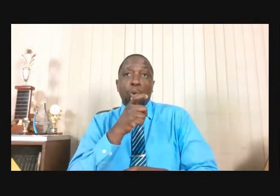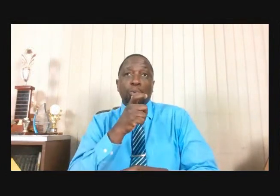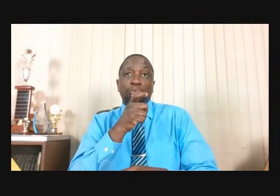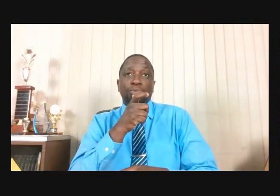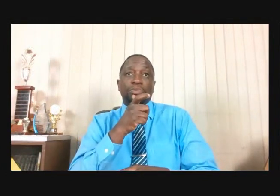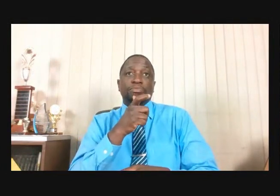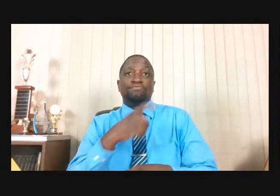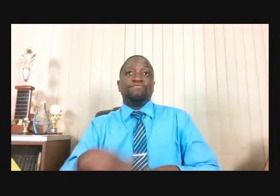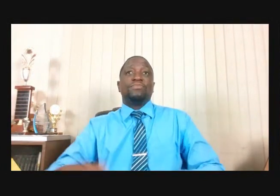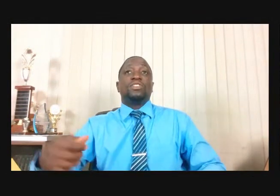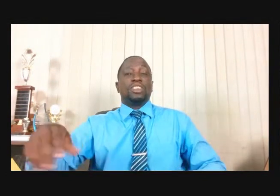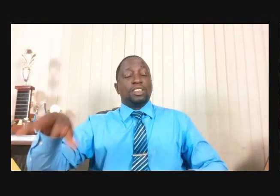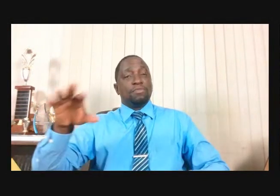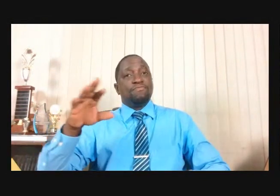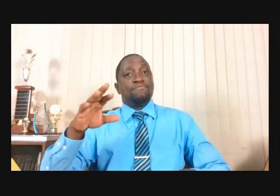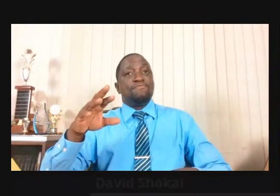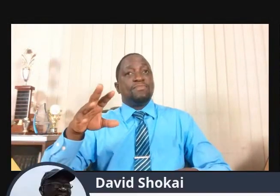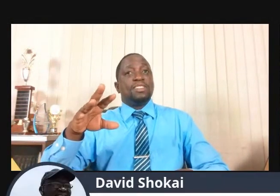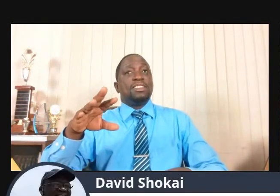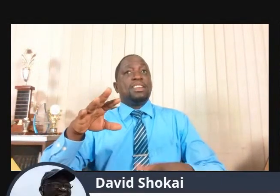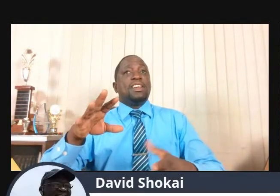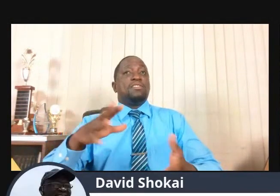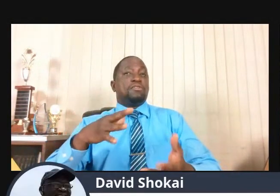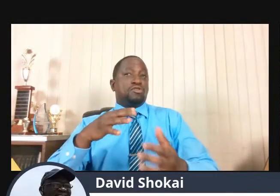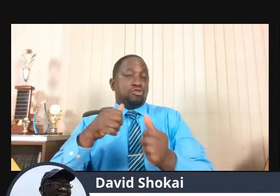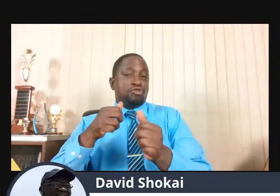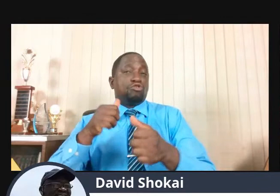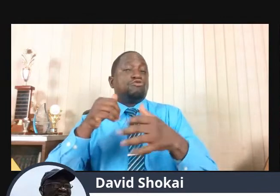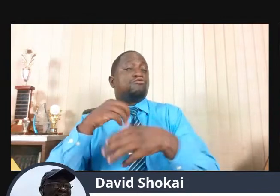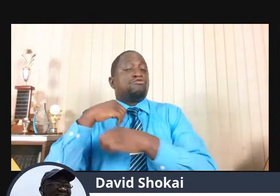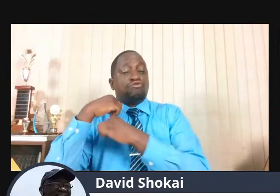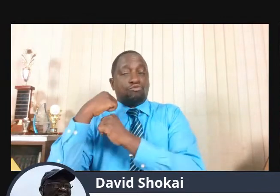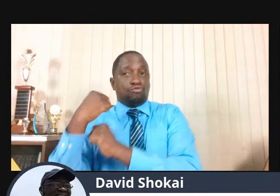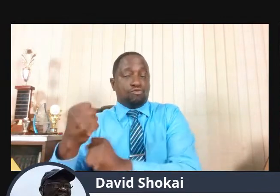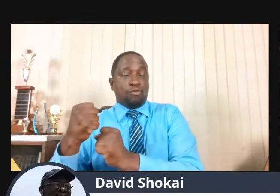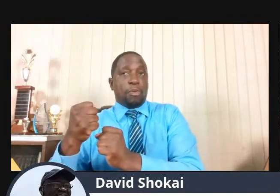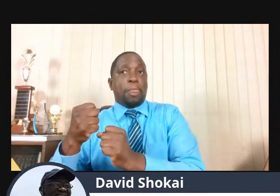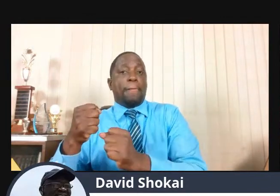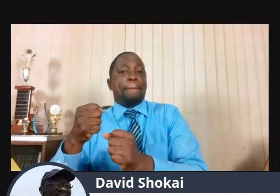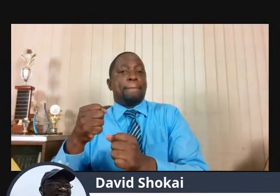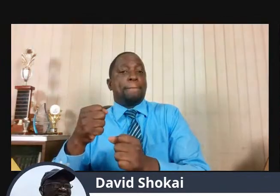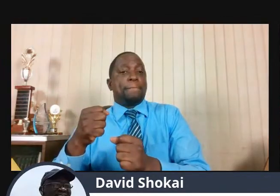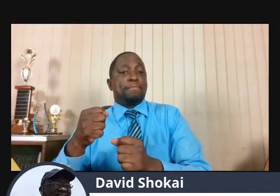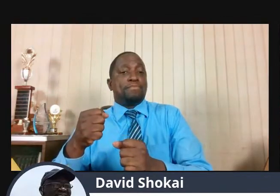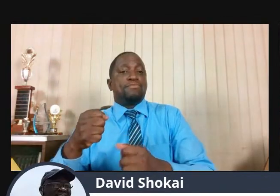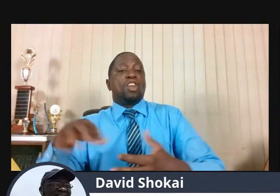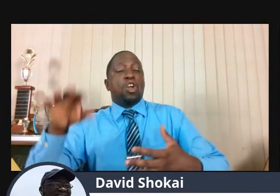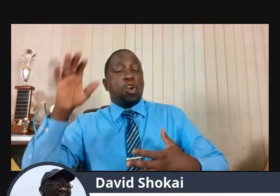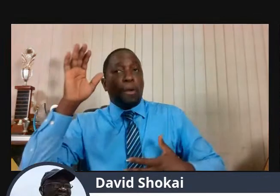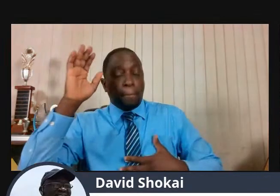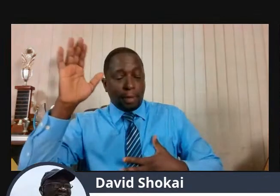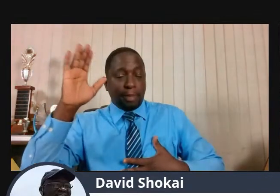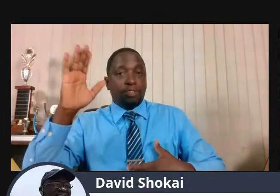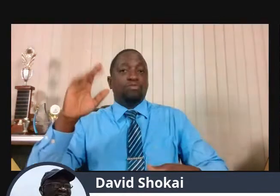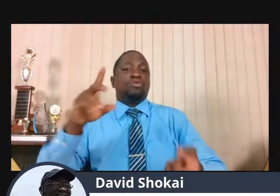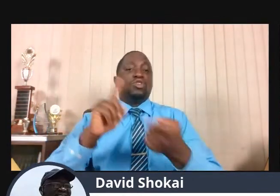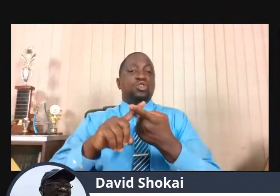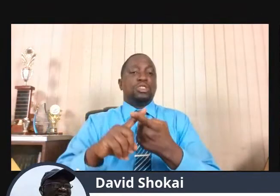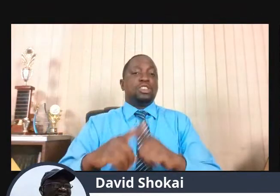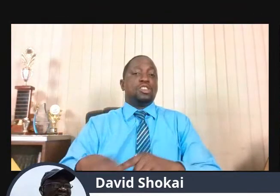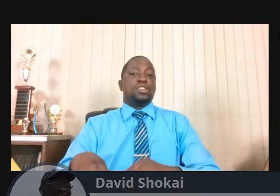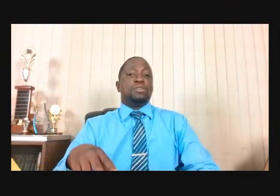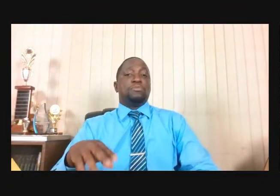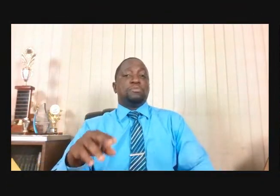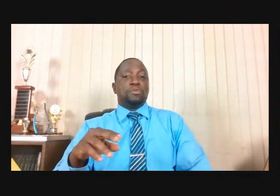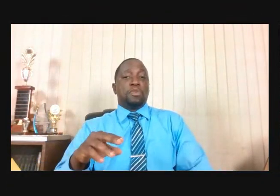Jezebel Hears From Ahab Causes Her To Threaten Elijah Life And She Sweers